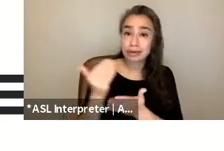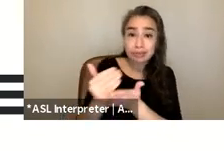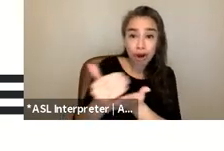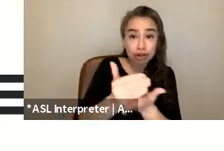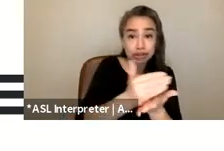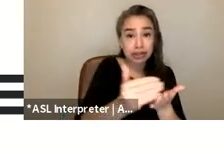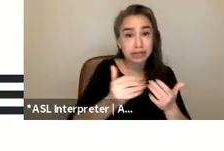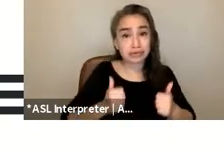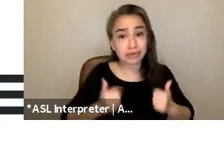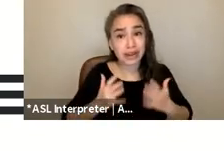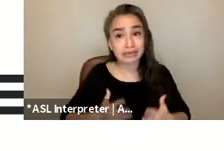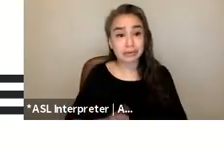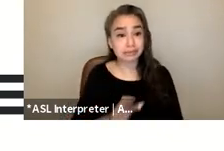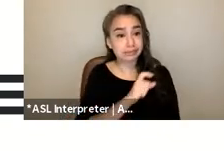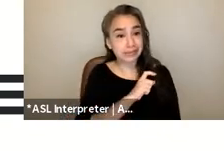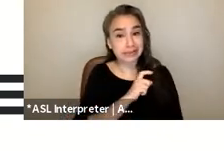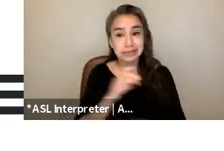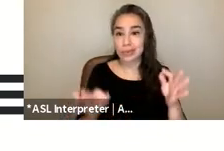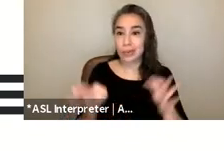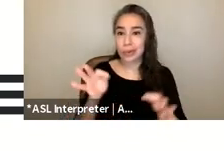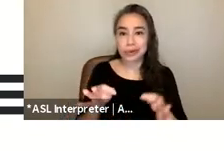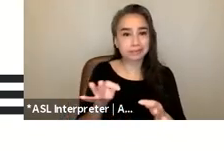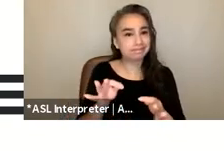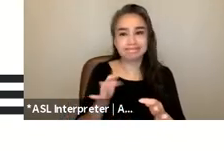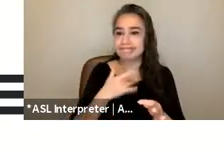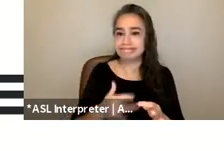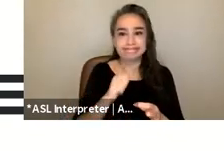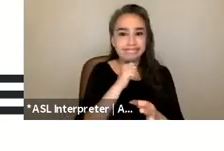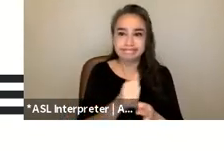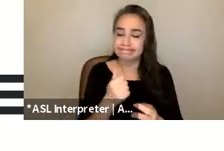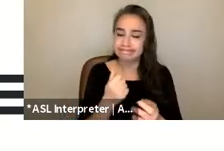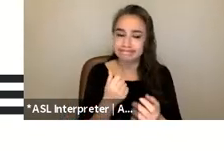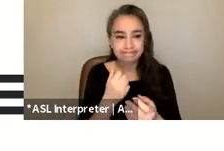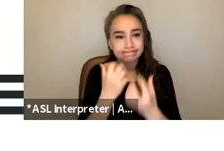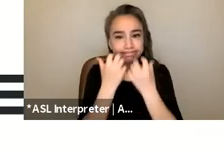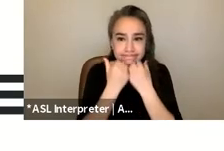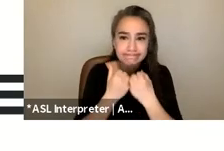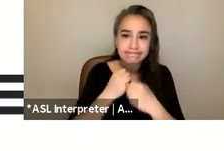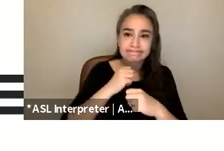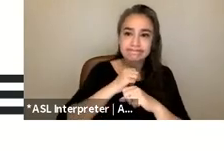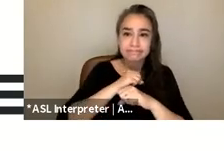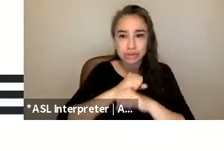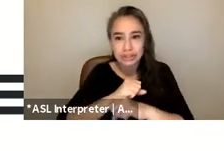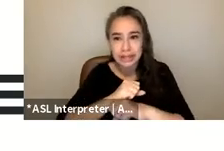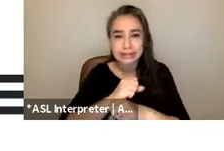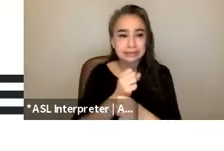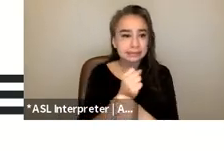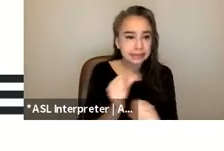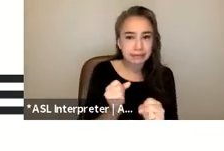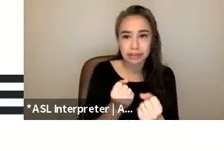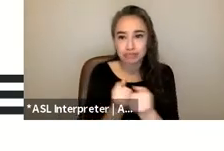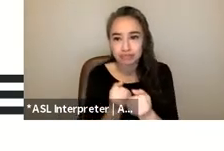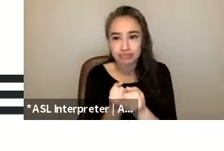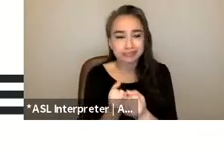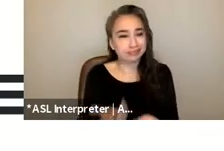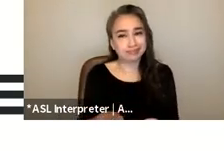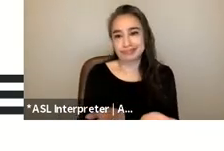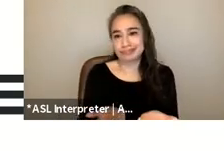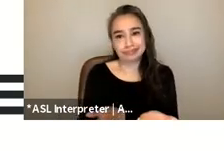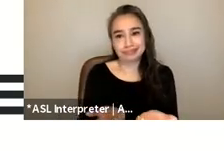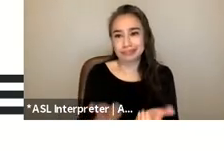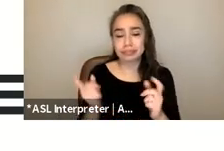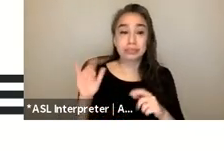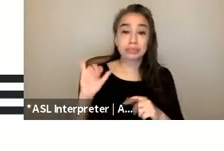historically not been seen as a beacon of safety or protection um and due to that long-standing